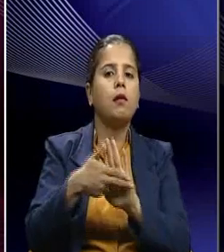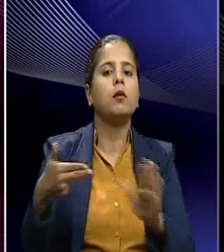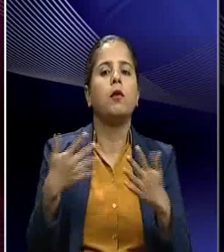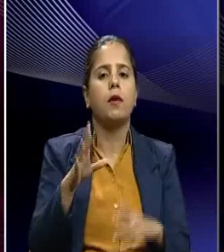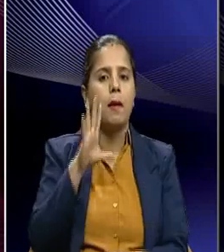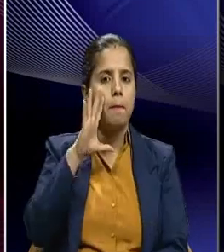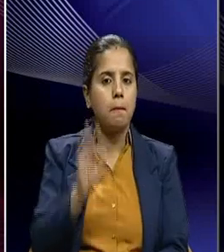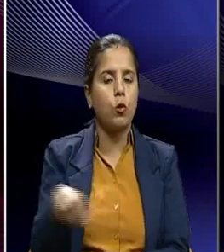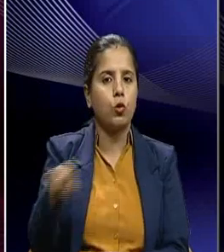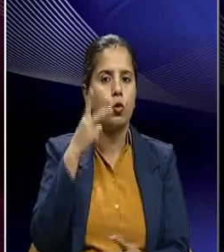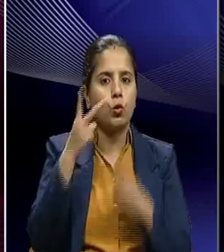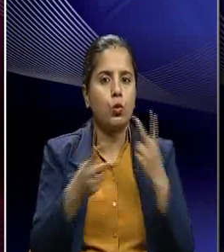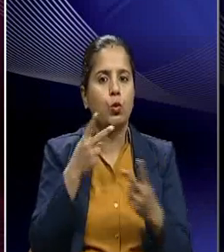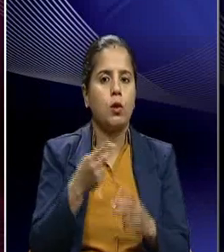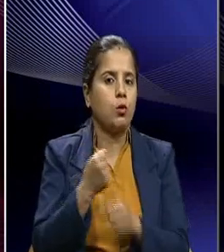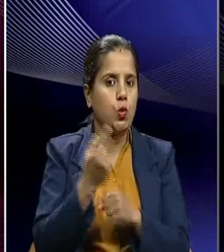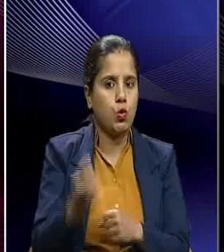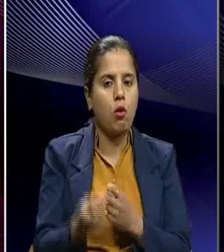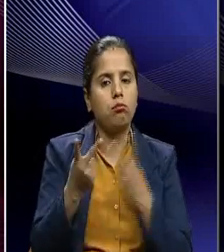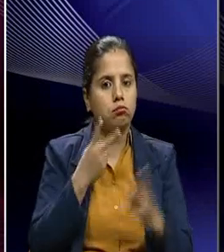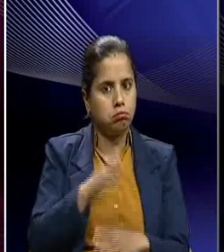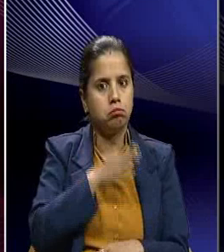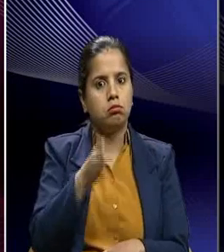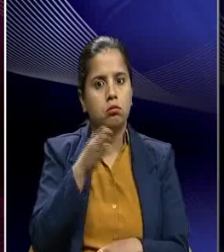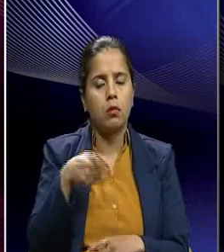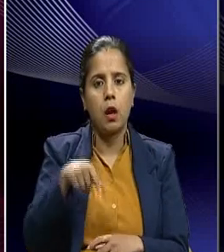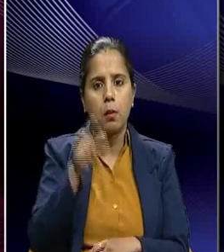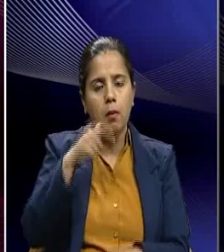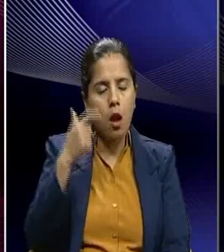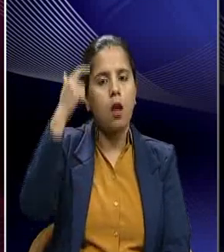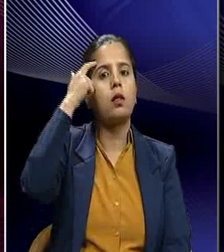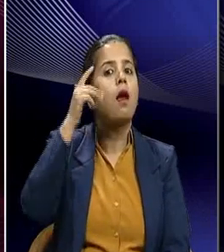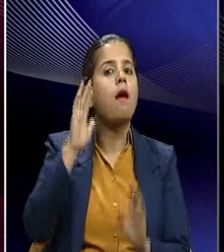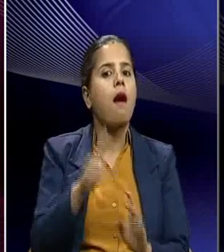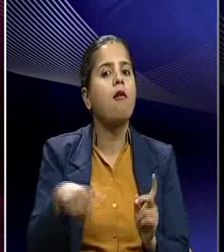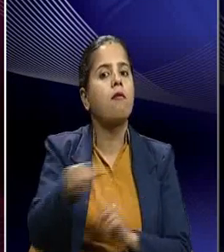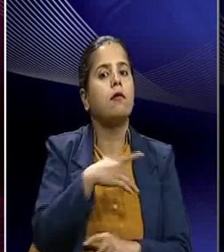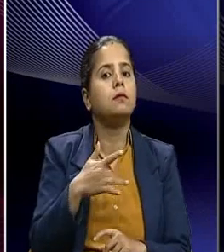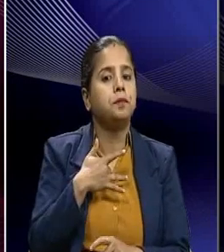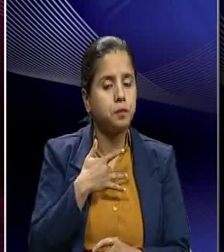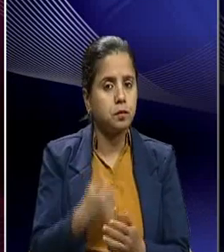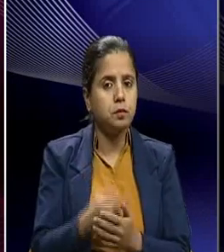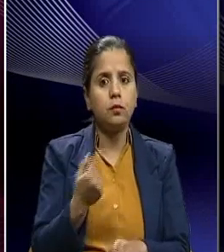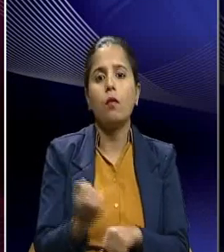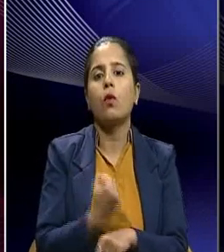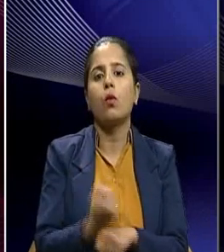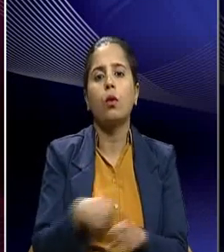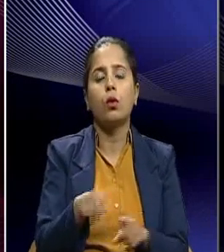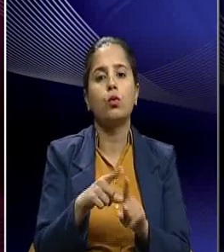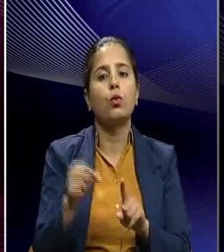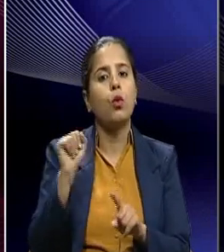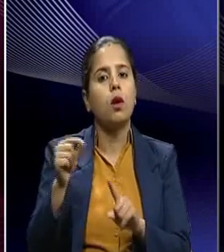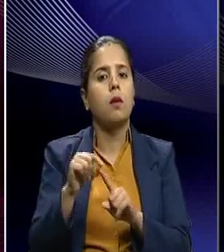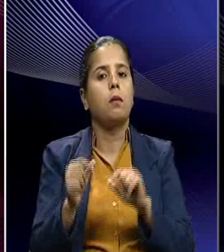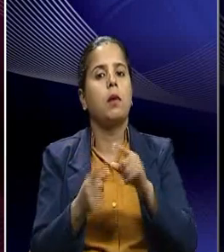important tourist destination. And it also reminds us of the kind of work which was done by Patel